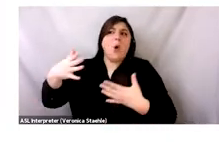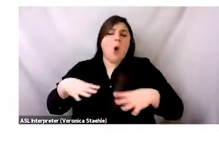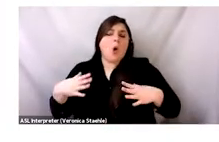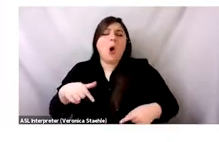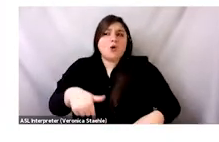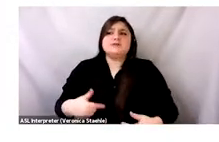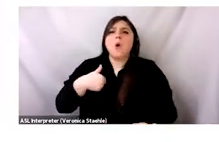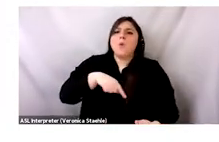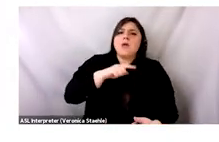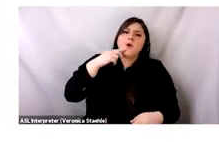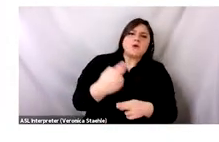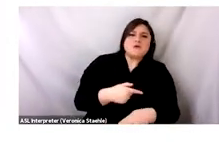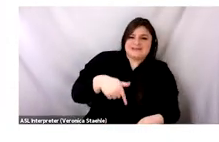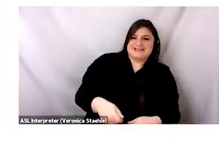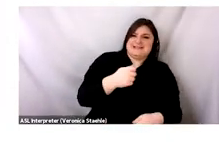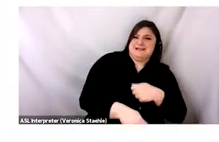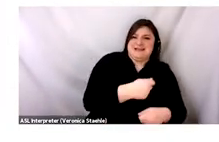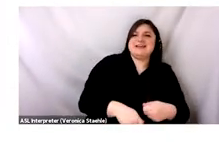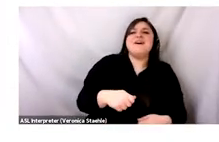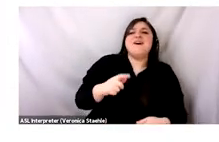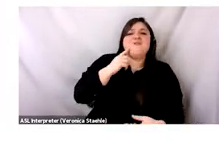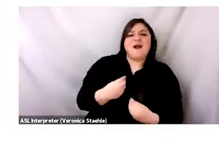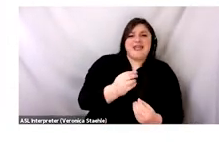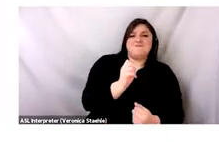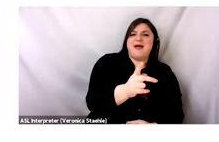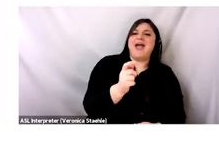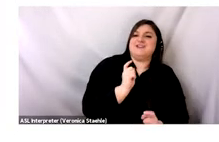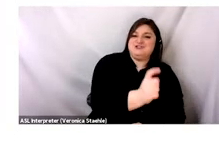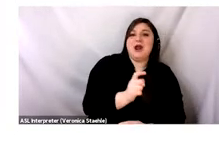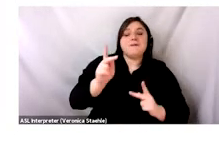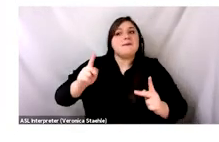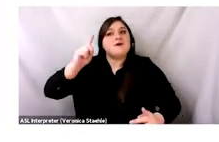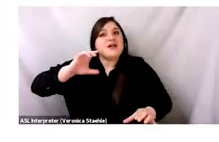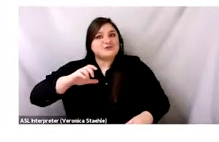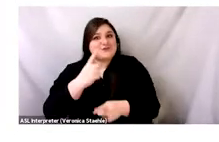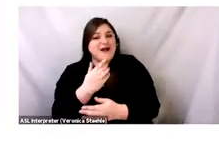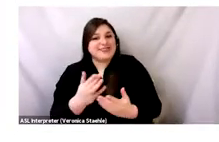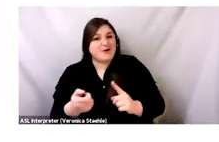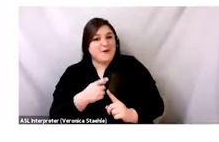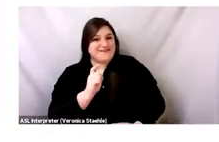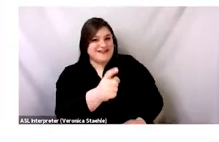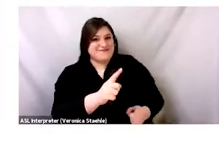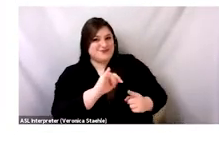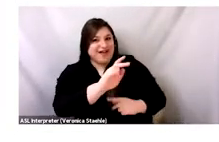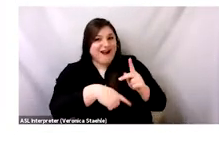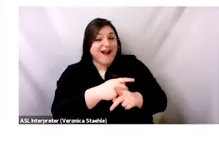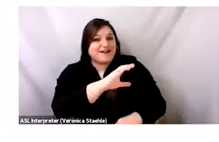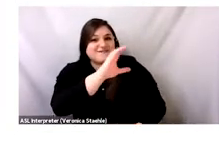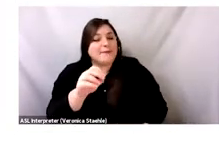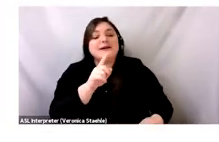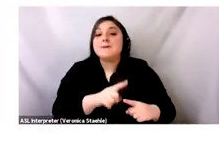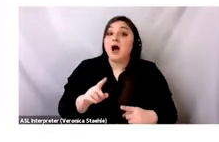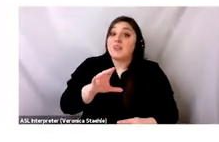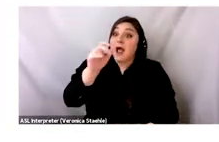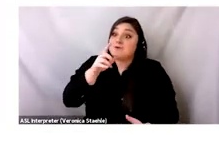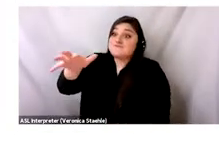recycled, but rather enter the global secondhand clothing trade. And generally, all three of these narratives suit those of us who